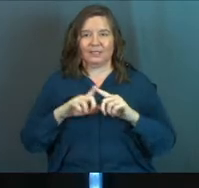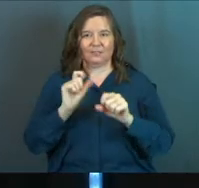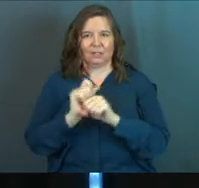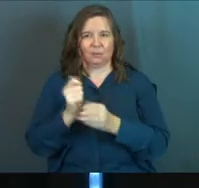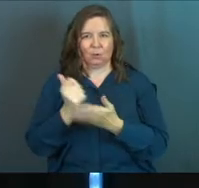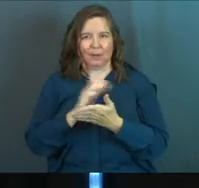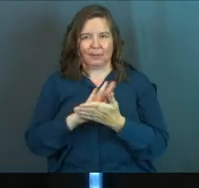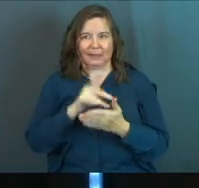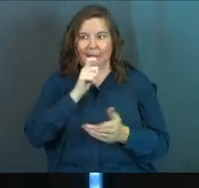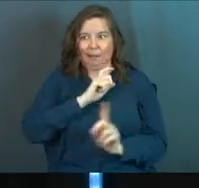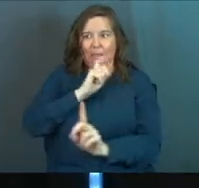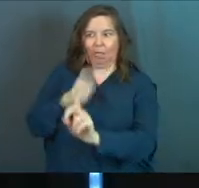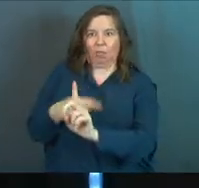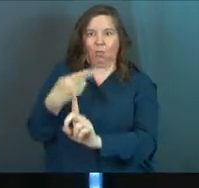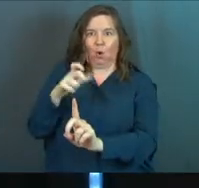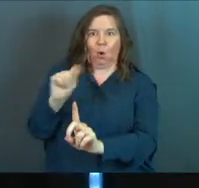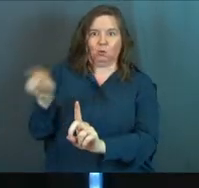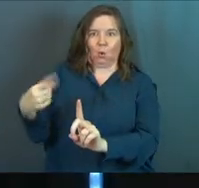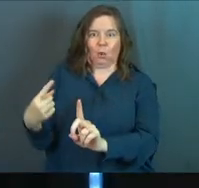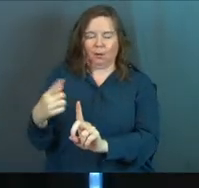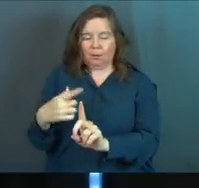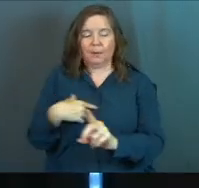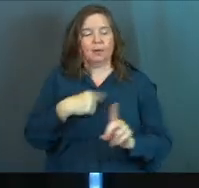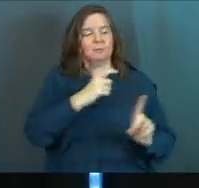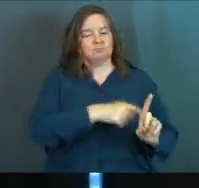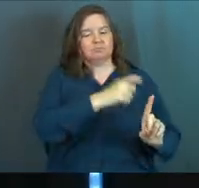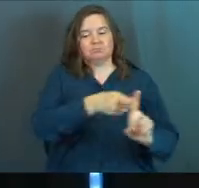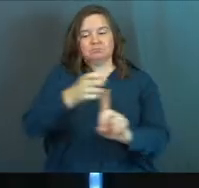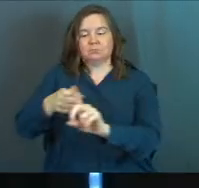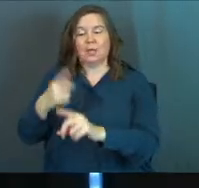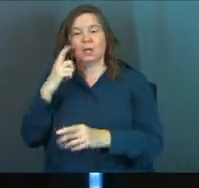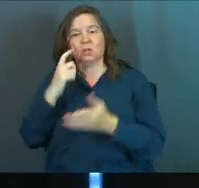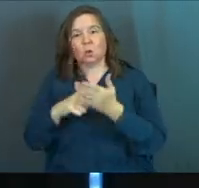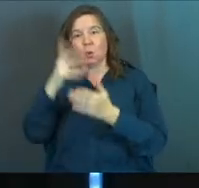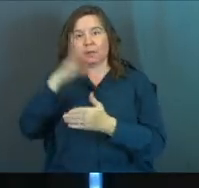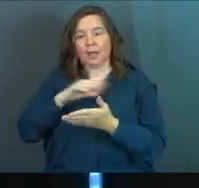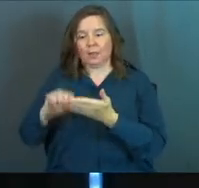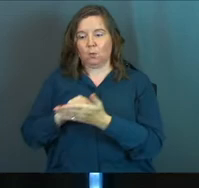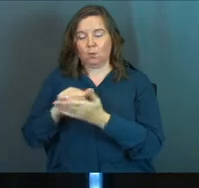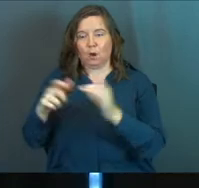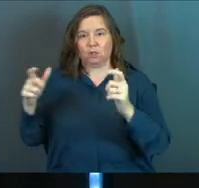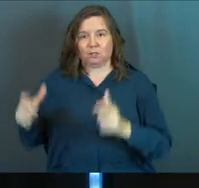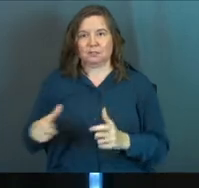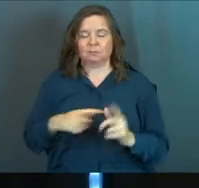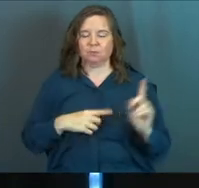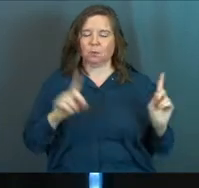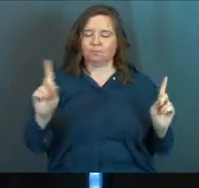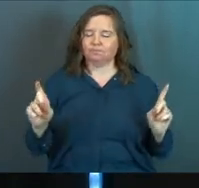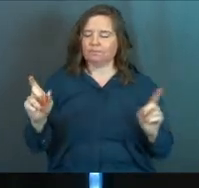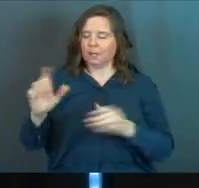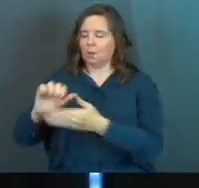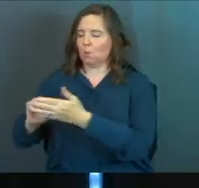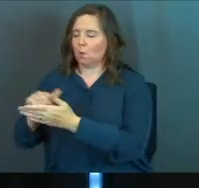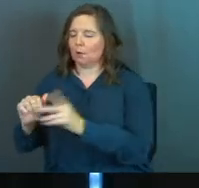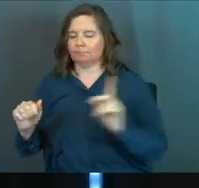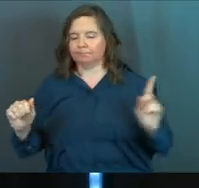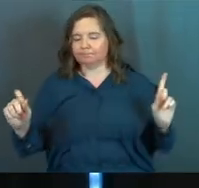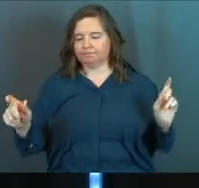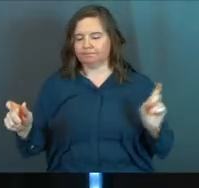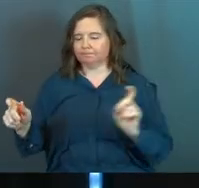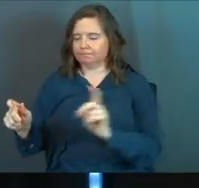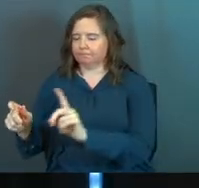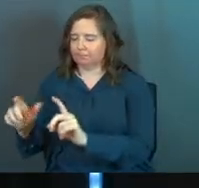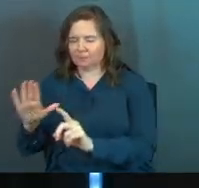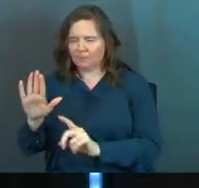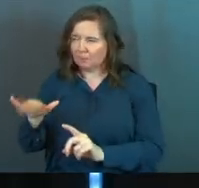job. They didn't just put it on the host. And so everybody was doing something. And he noticed the guy that was washing dishes. And he walks up to the guy washing dishes and he's like,